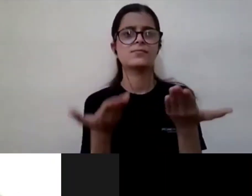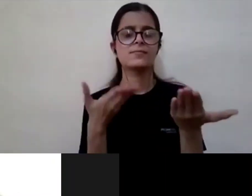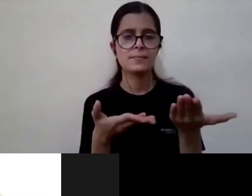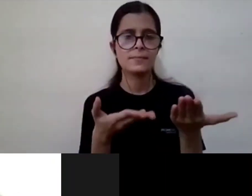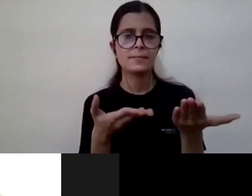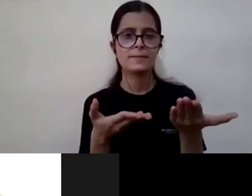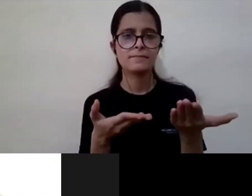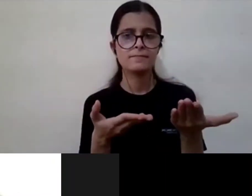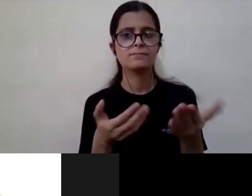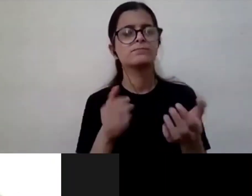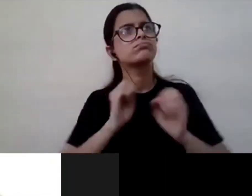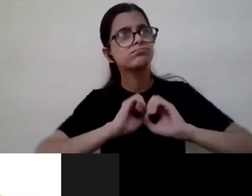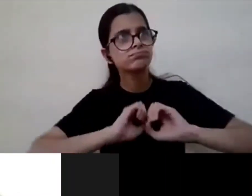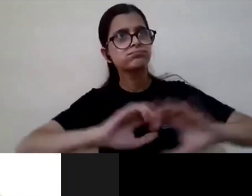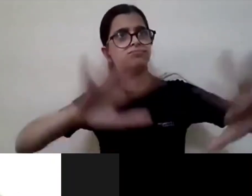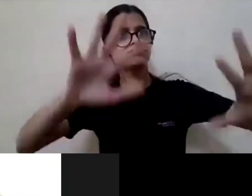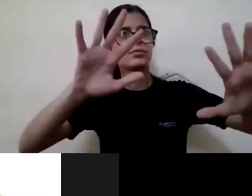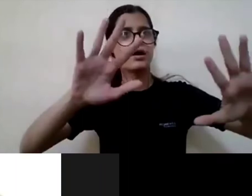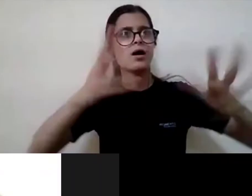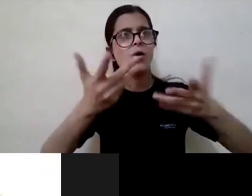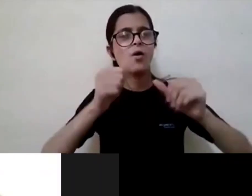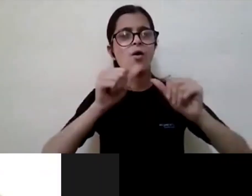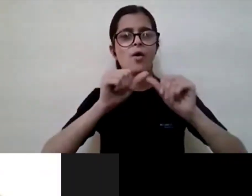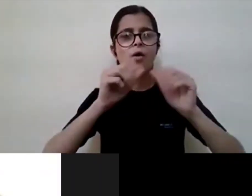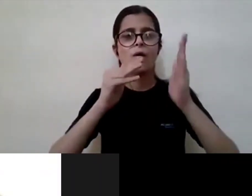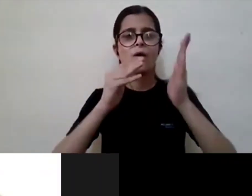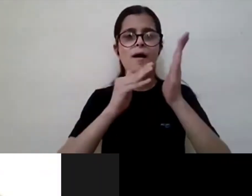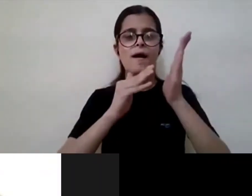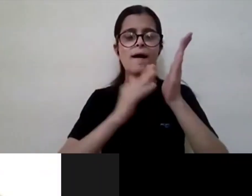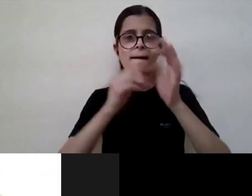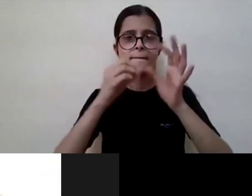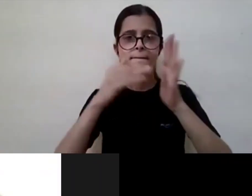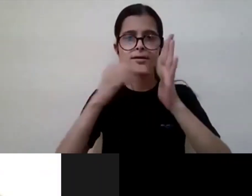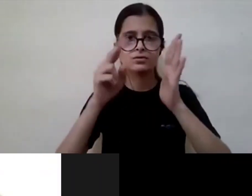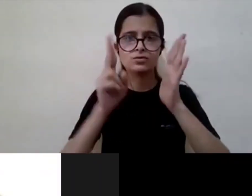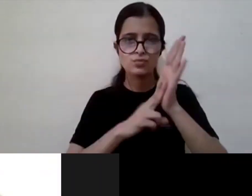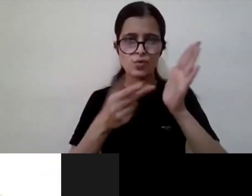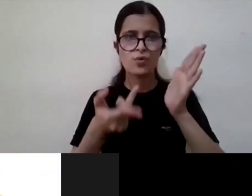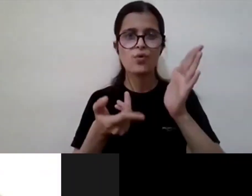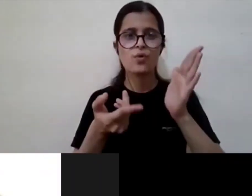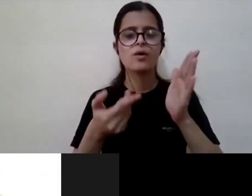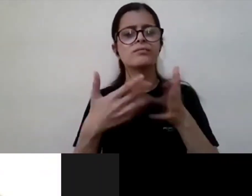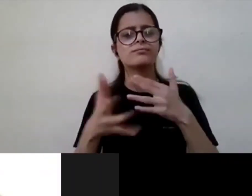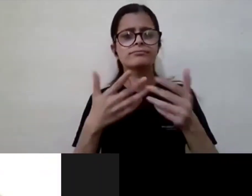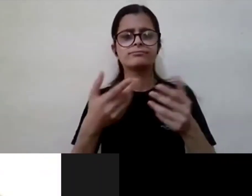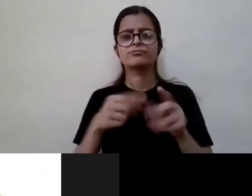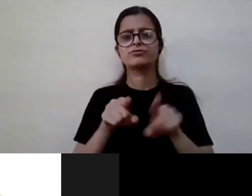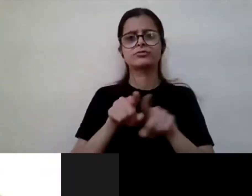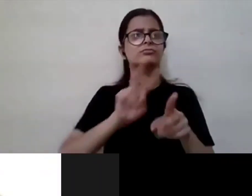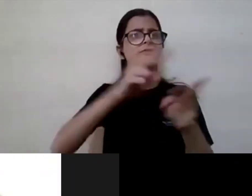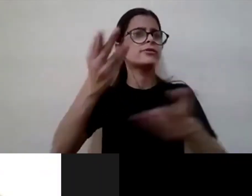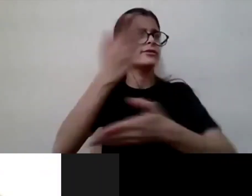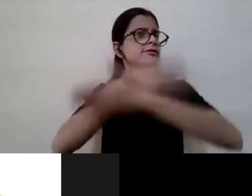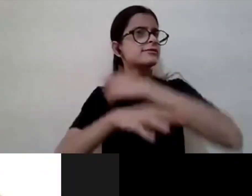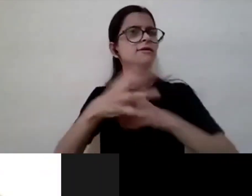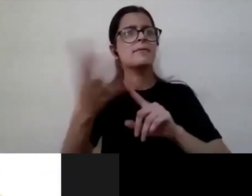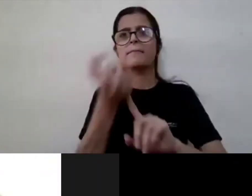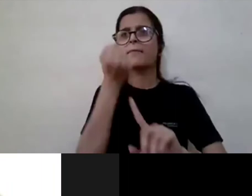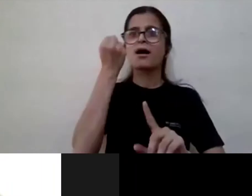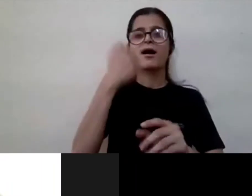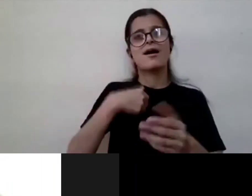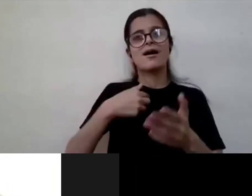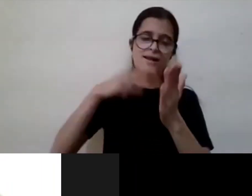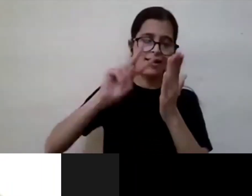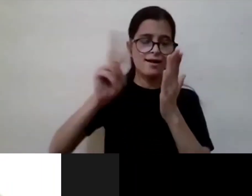released on amazon kindle i can as a person with print disability go and buy it and start reading it right